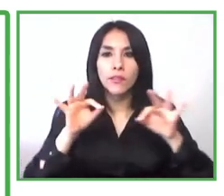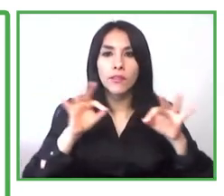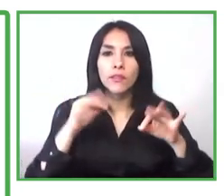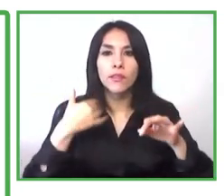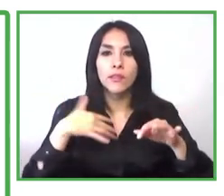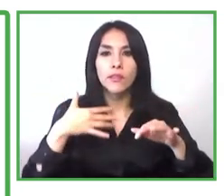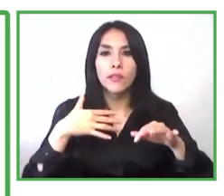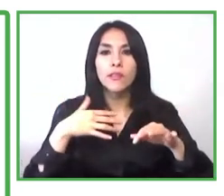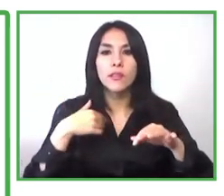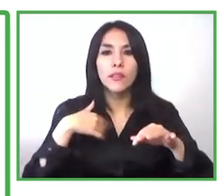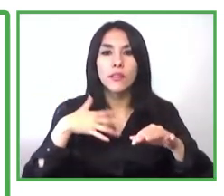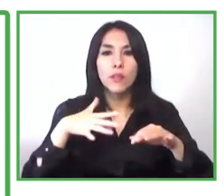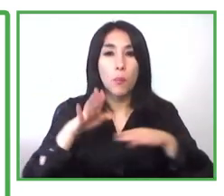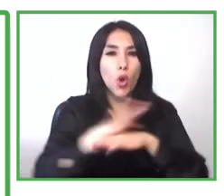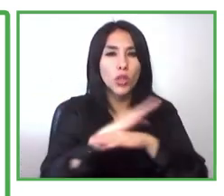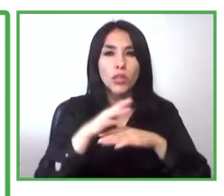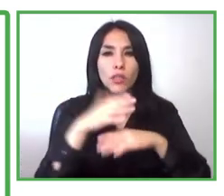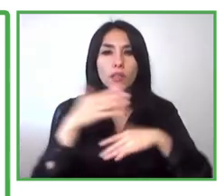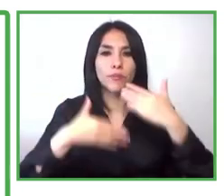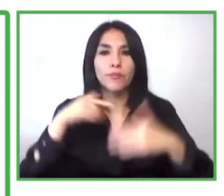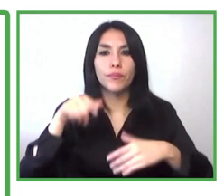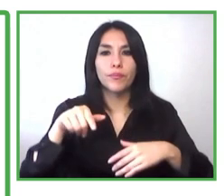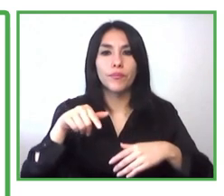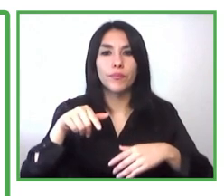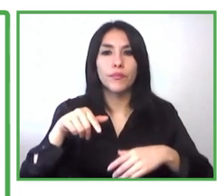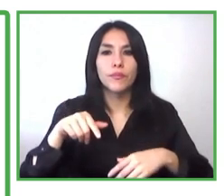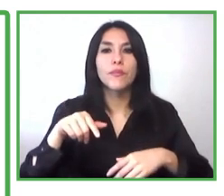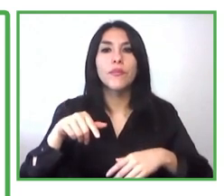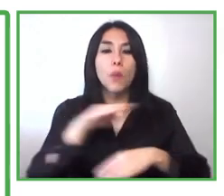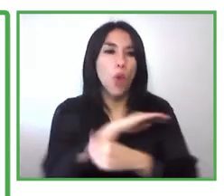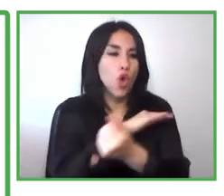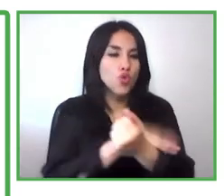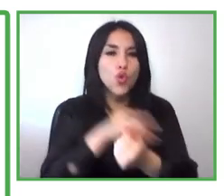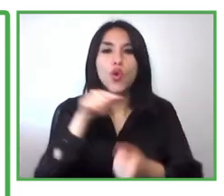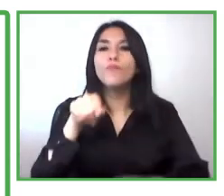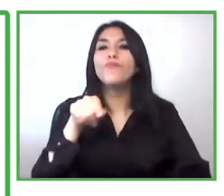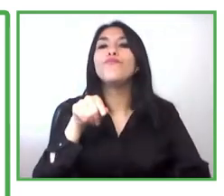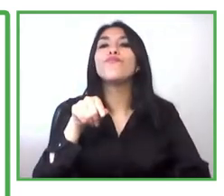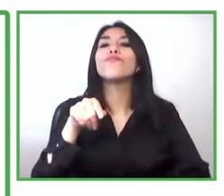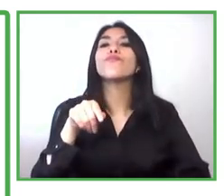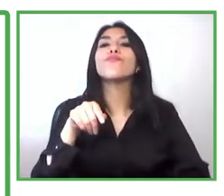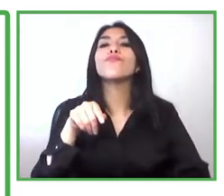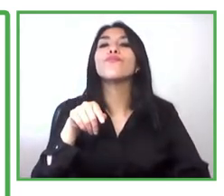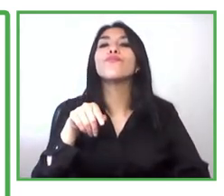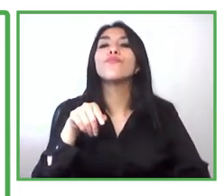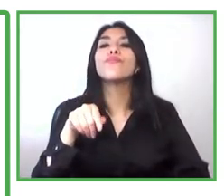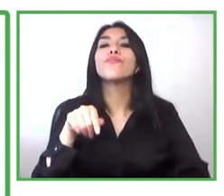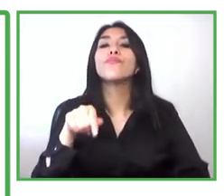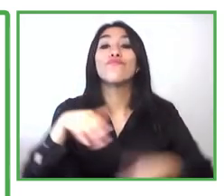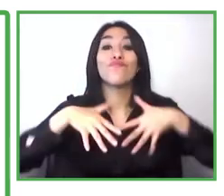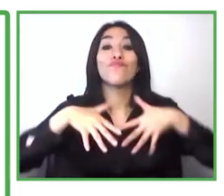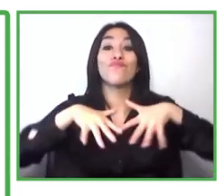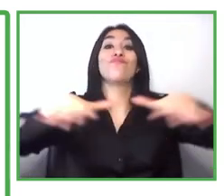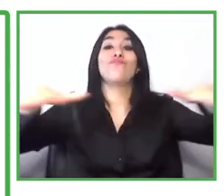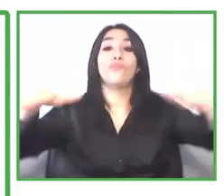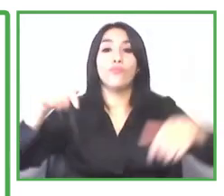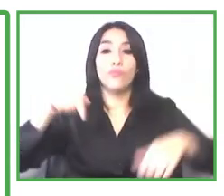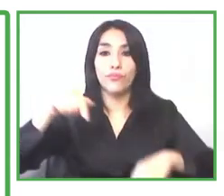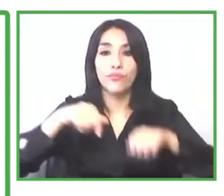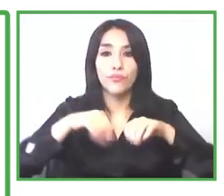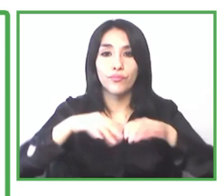and is an adventure that started at home at first and today she has